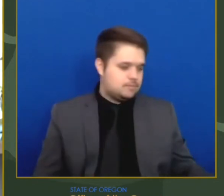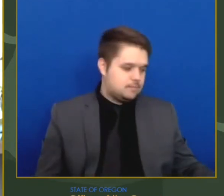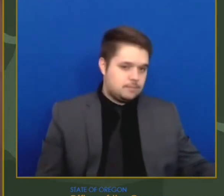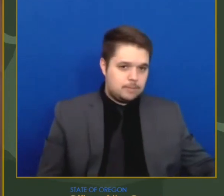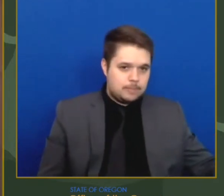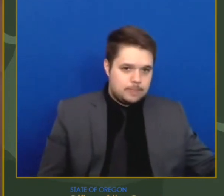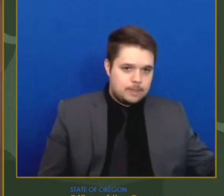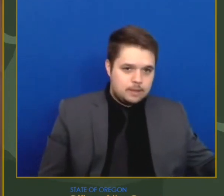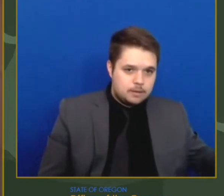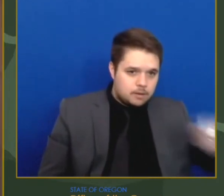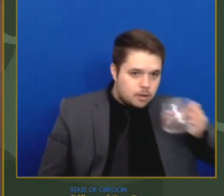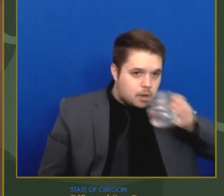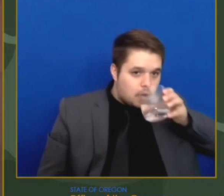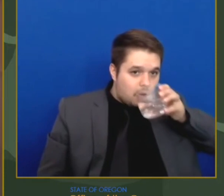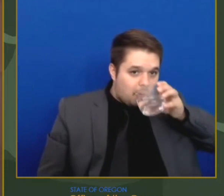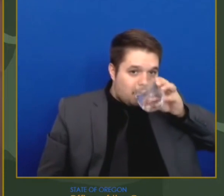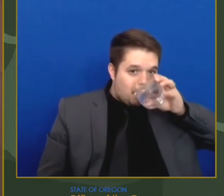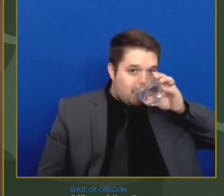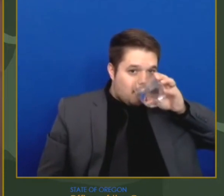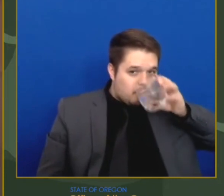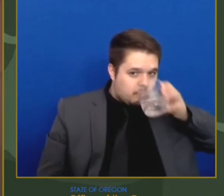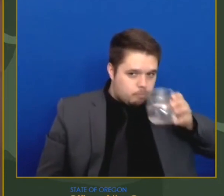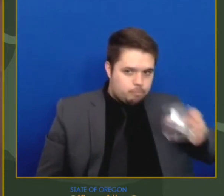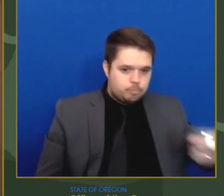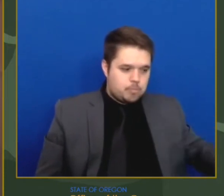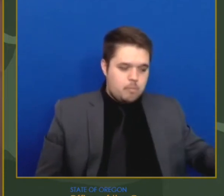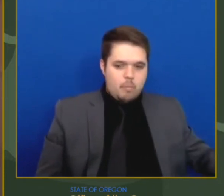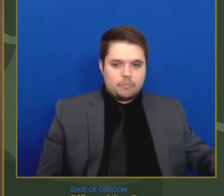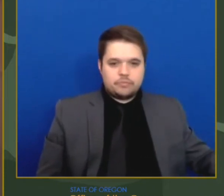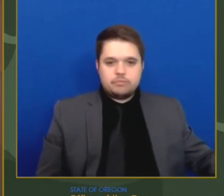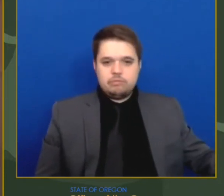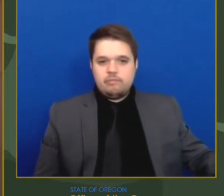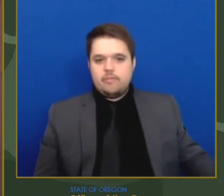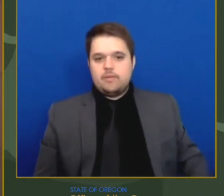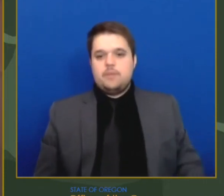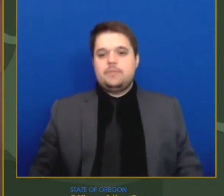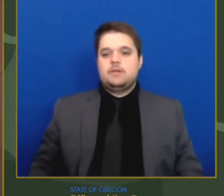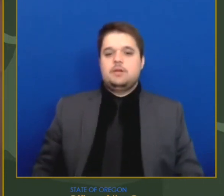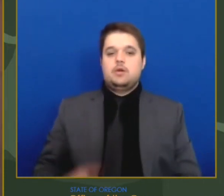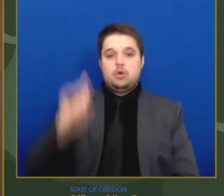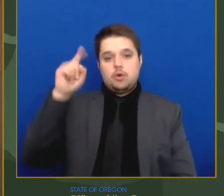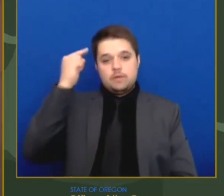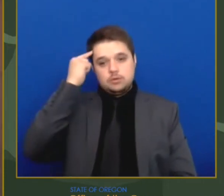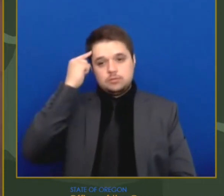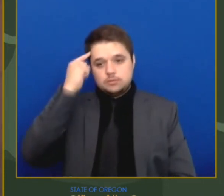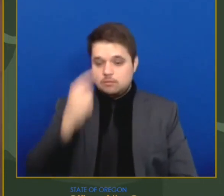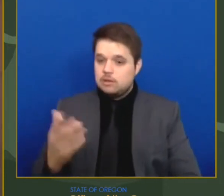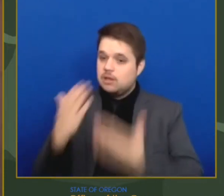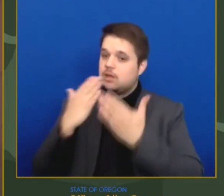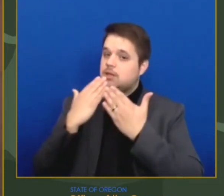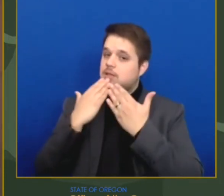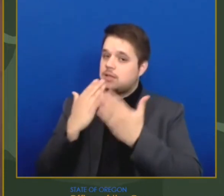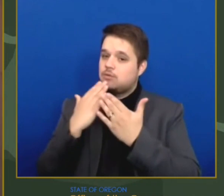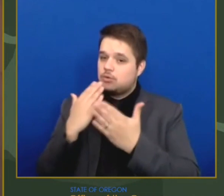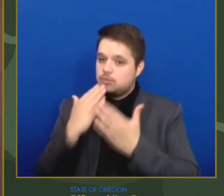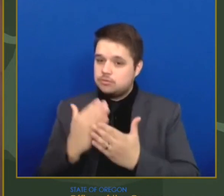Dr. we really appreciate you joining us from OHSU. With that, Charles, I think we're ready for questions.